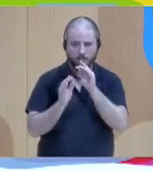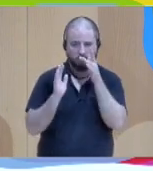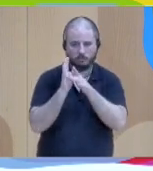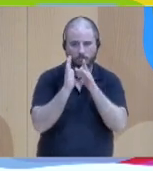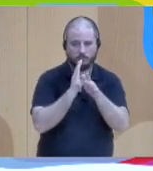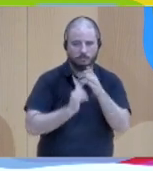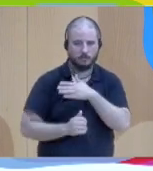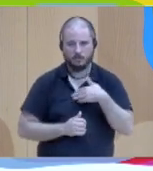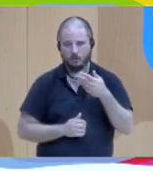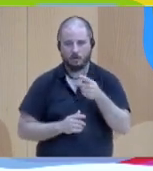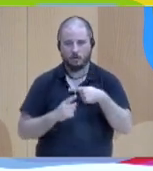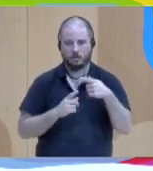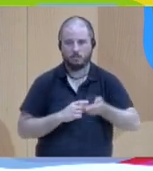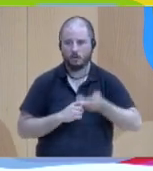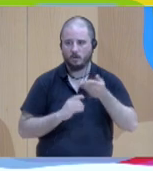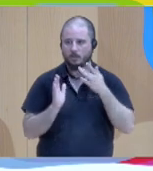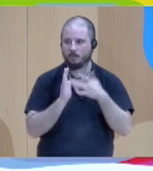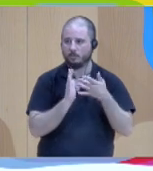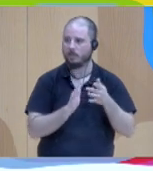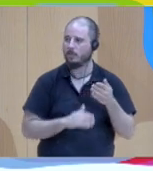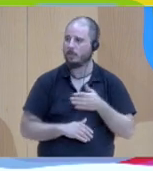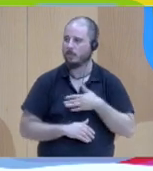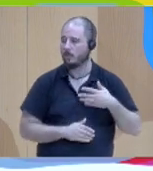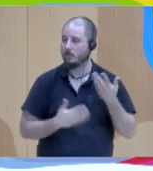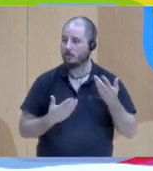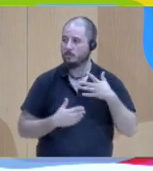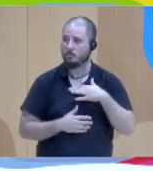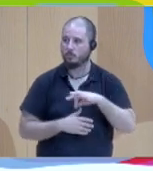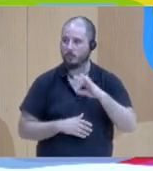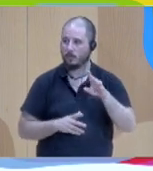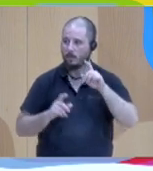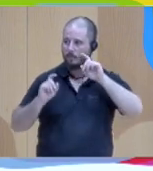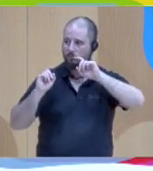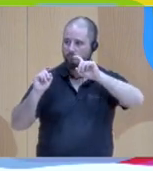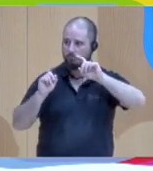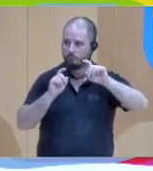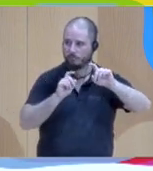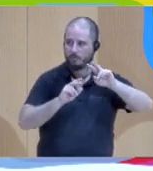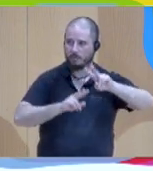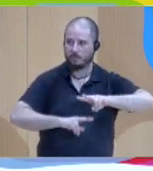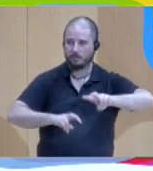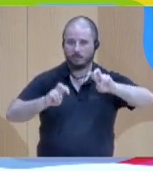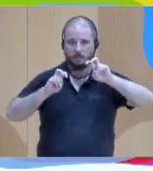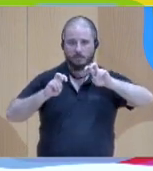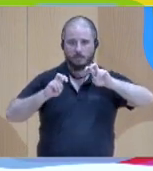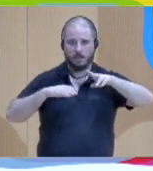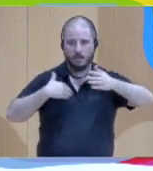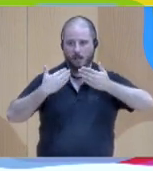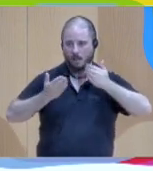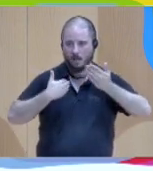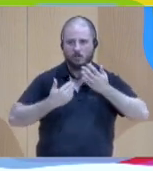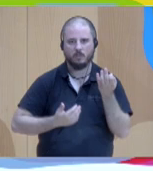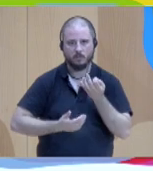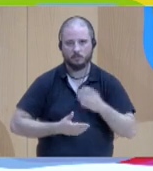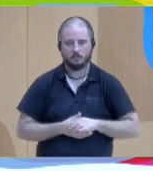what dialogity is. So we started with my colleague in the 80s